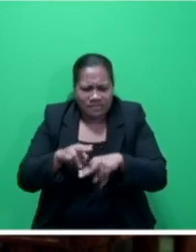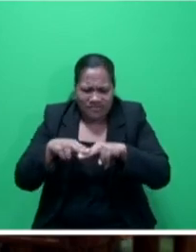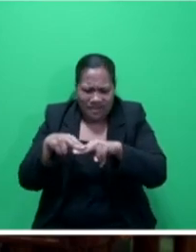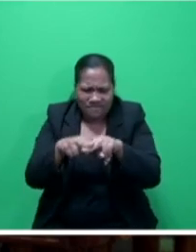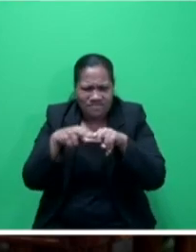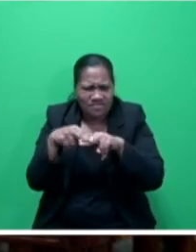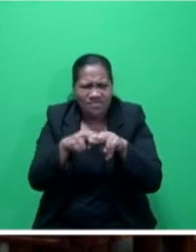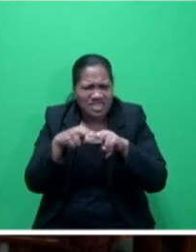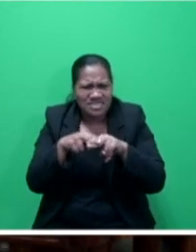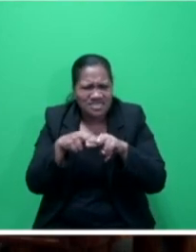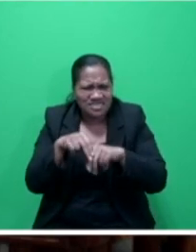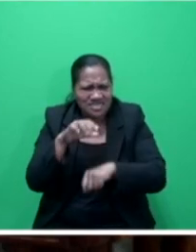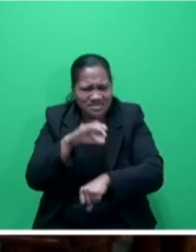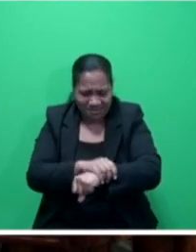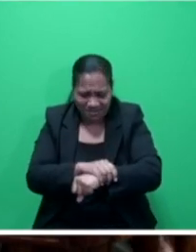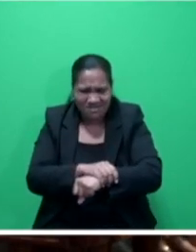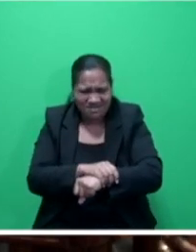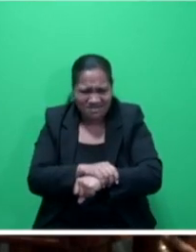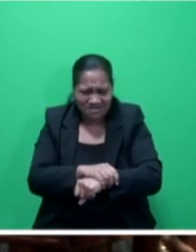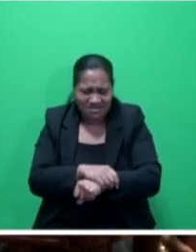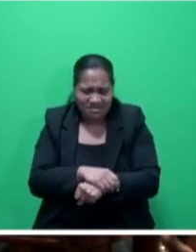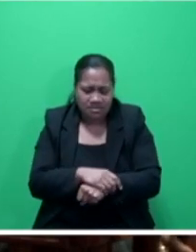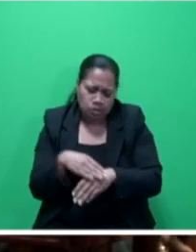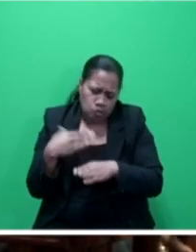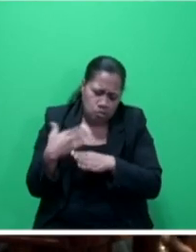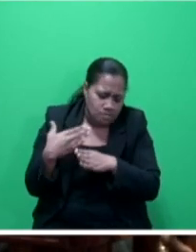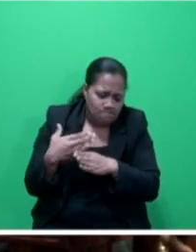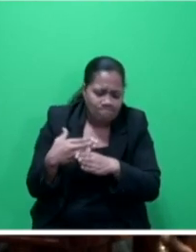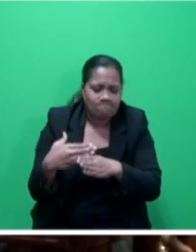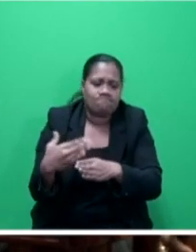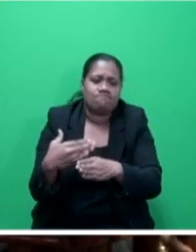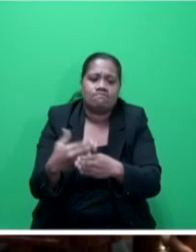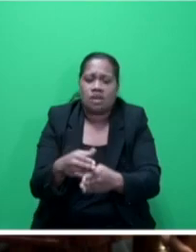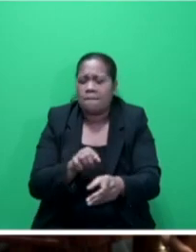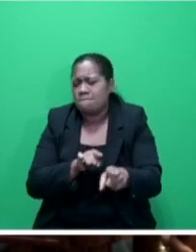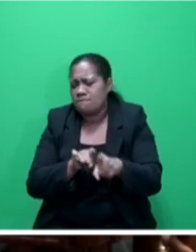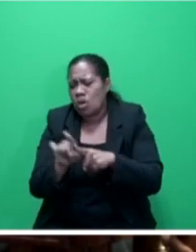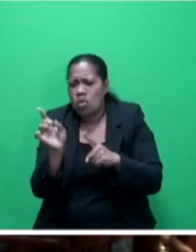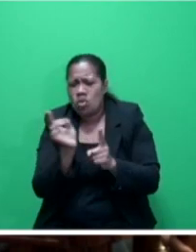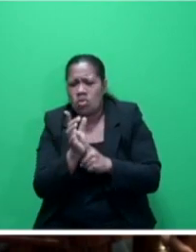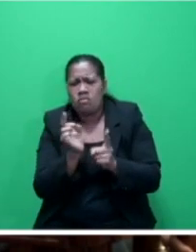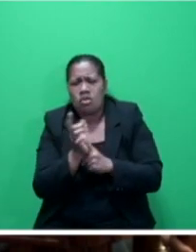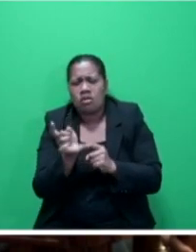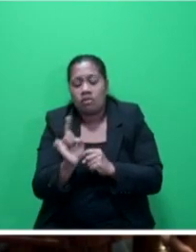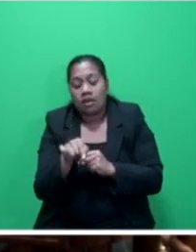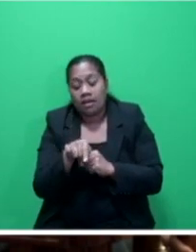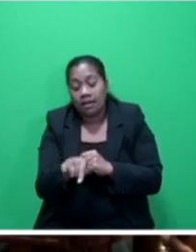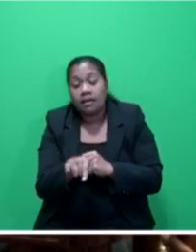And, most importantly, Mr. Speaker, sir,